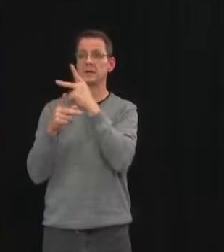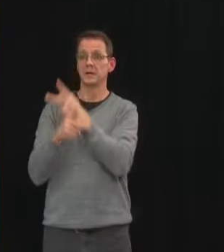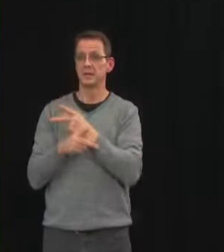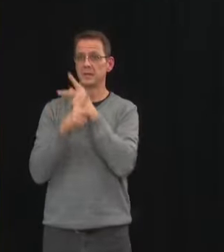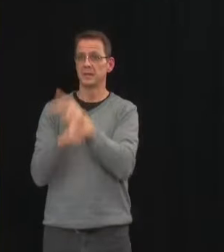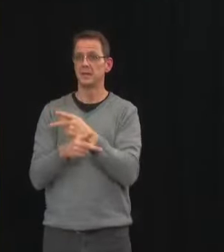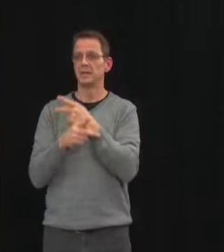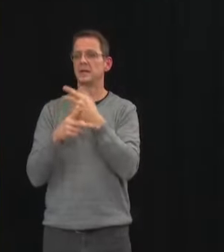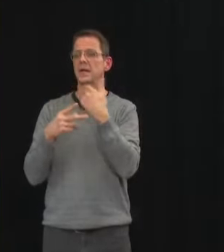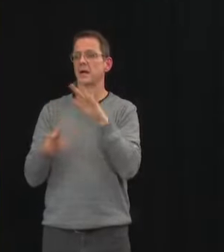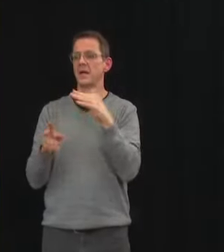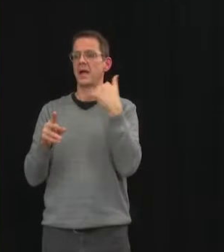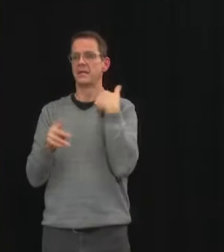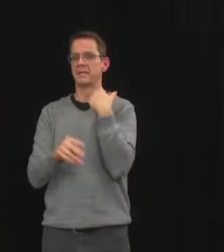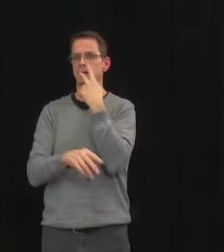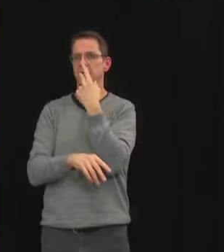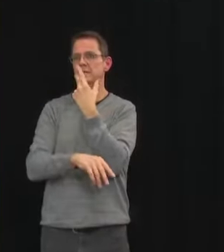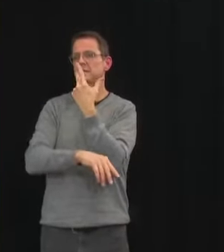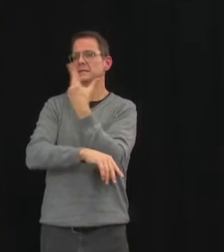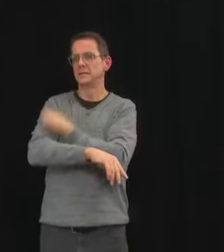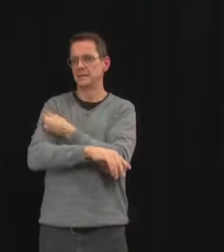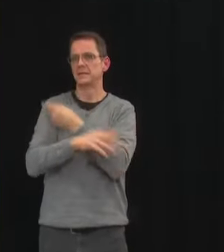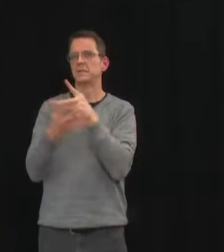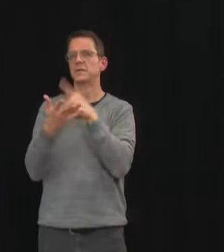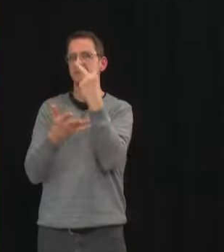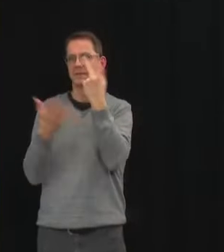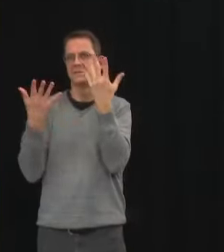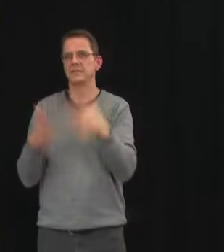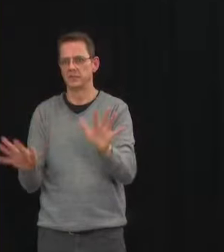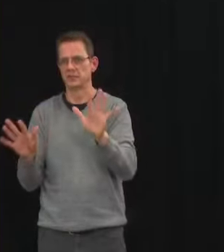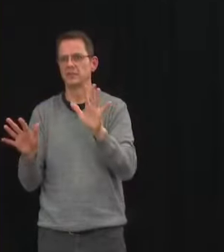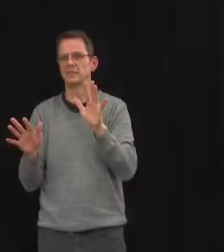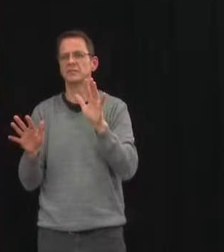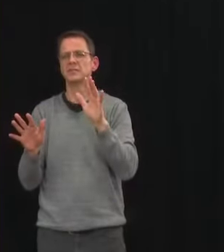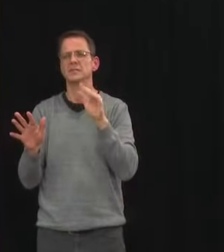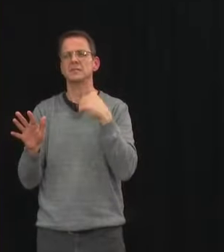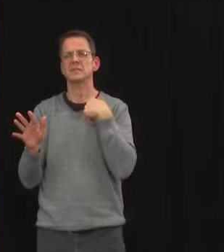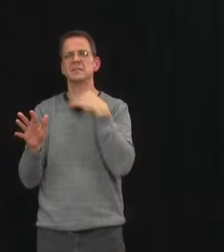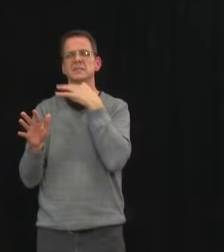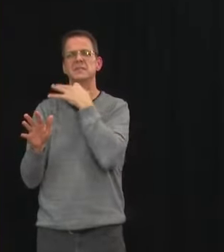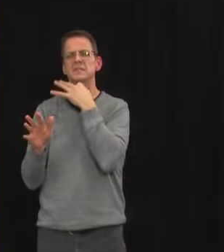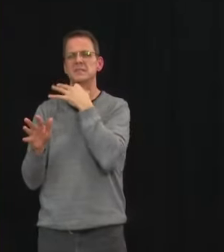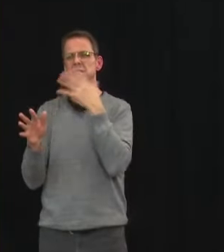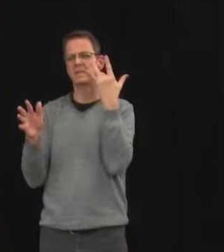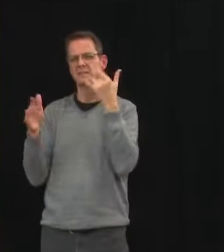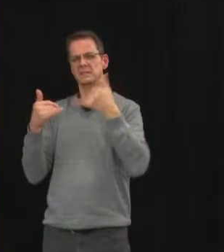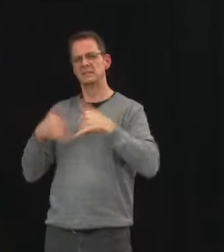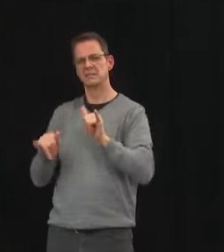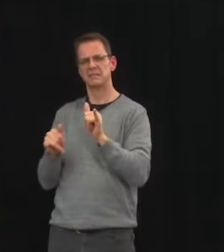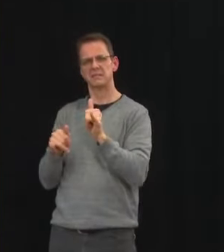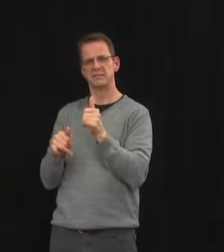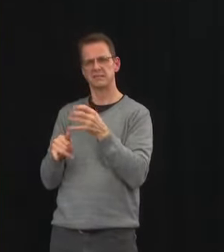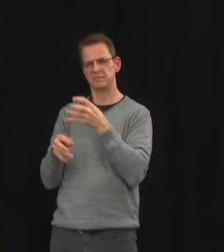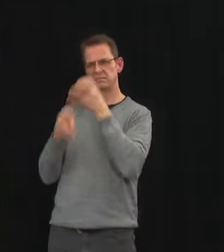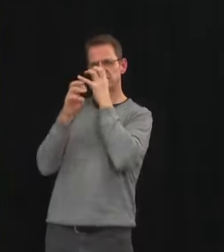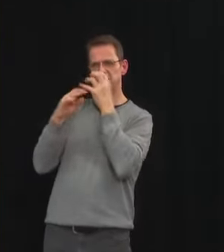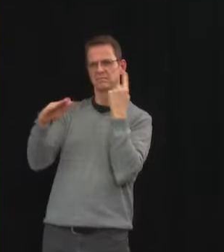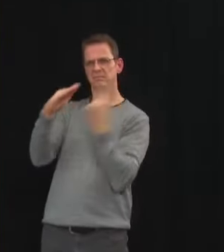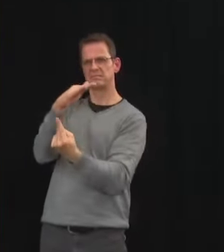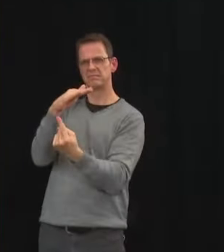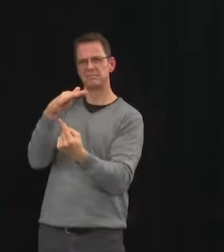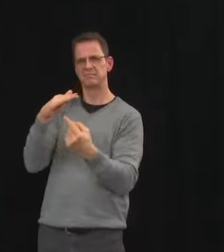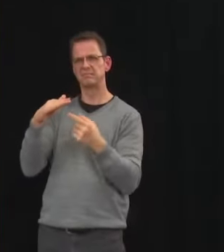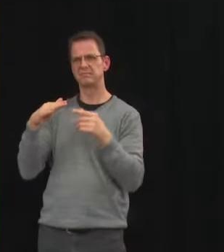why are they still kept in the strictest kind of quarantine where they're not allowed out of their facility to see loved ones